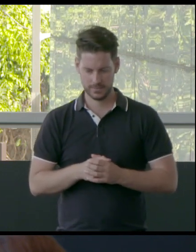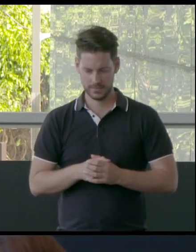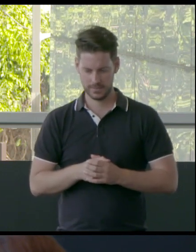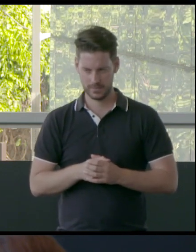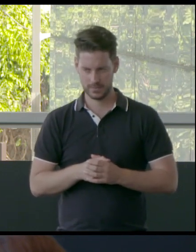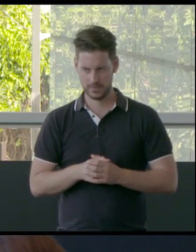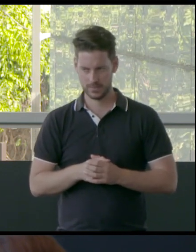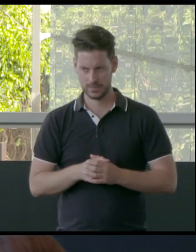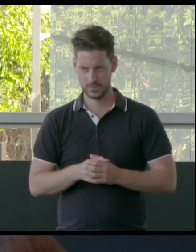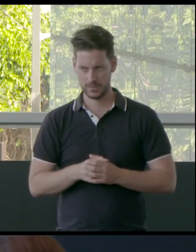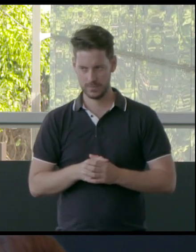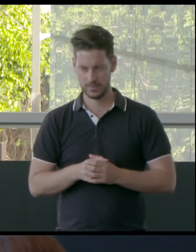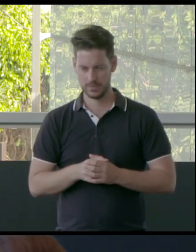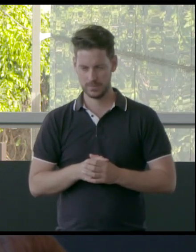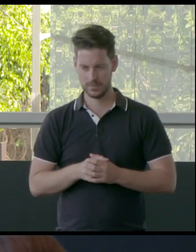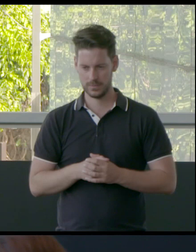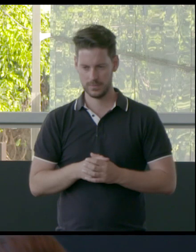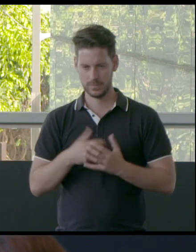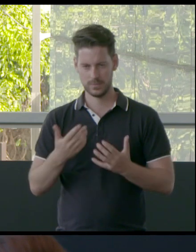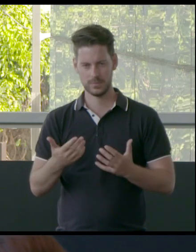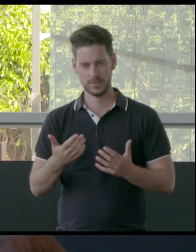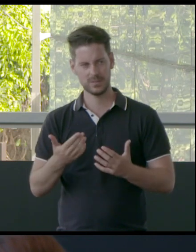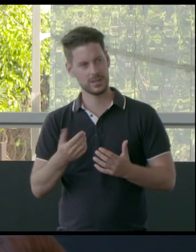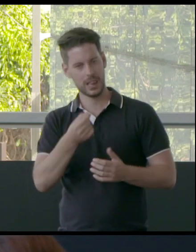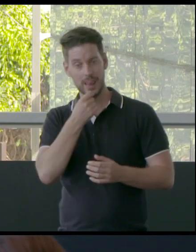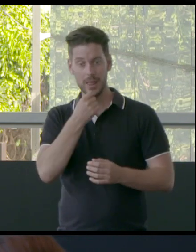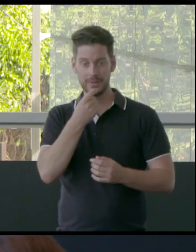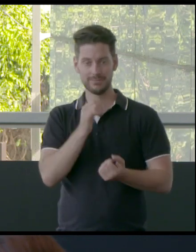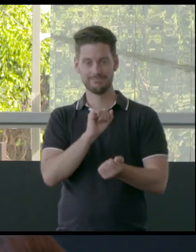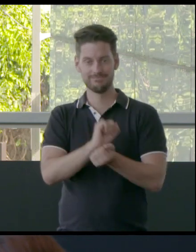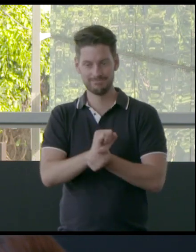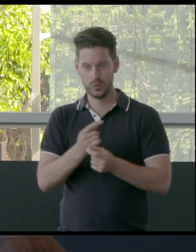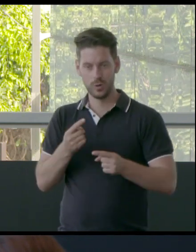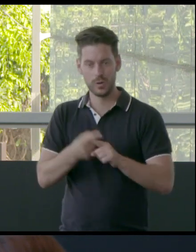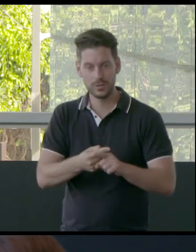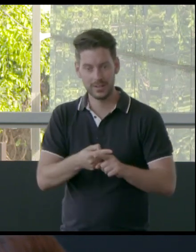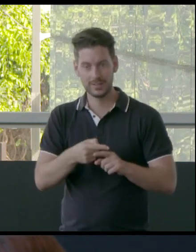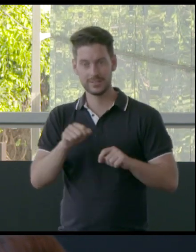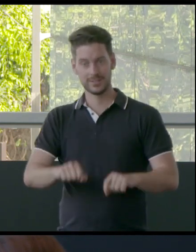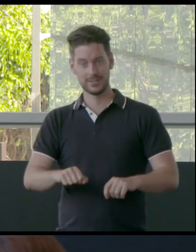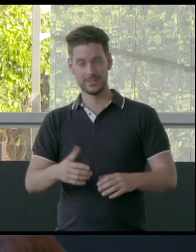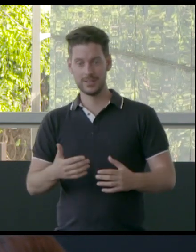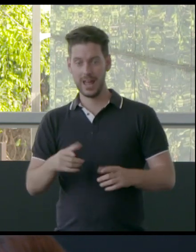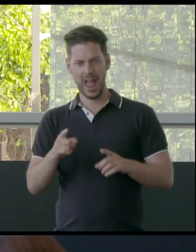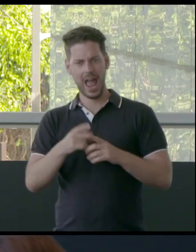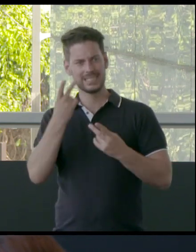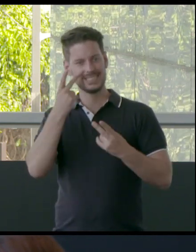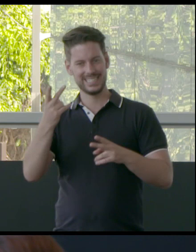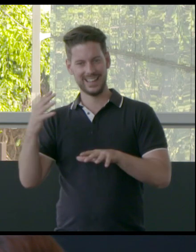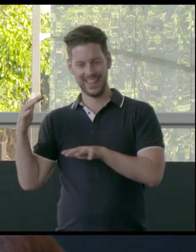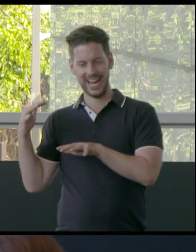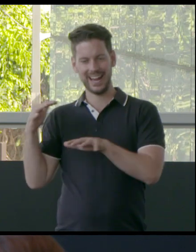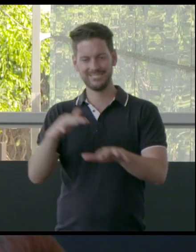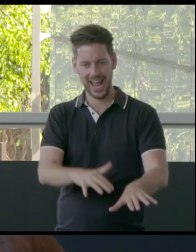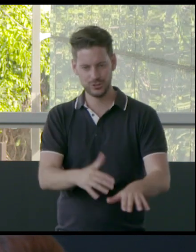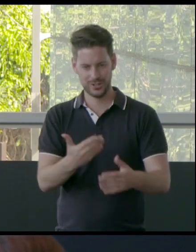And the idea is, I guess, is this kind of, you know, paradox or a dilemma that we have in this country, present also in the invasion of